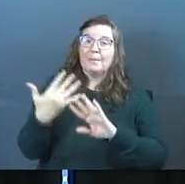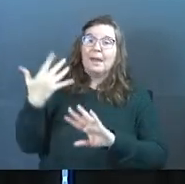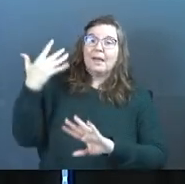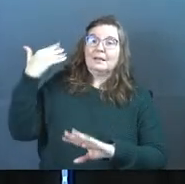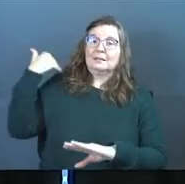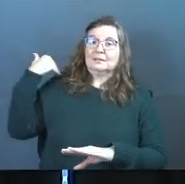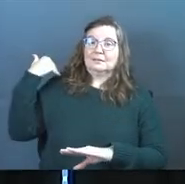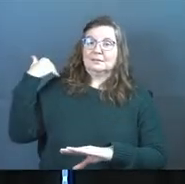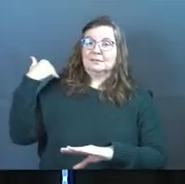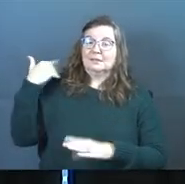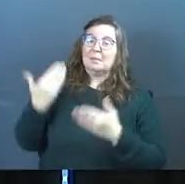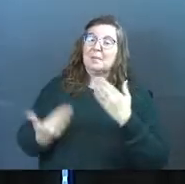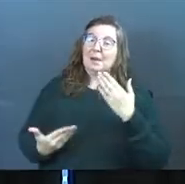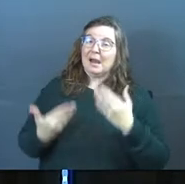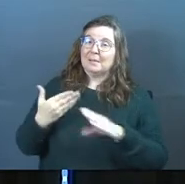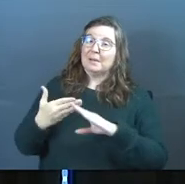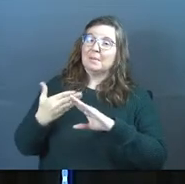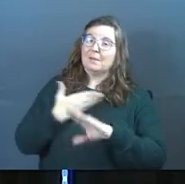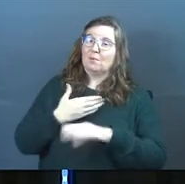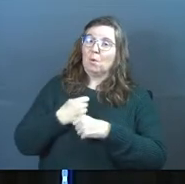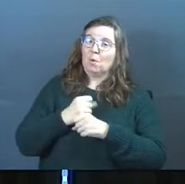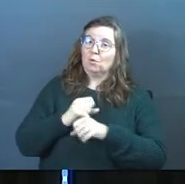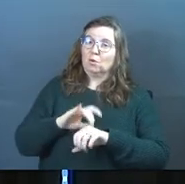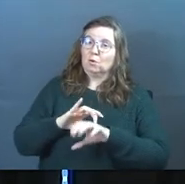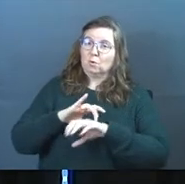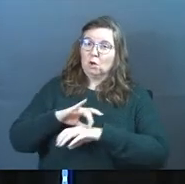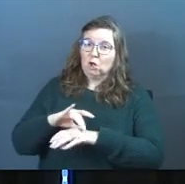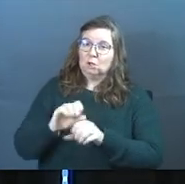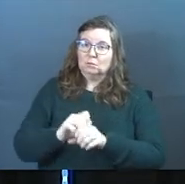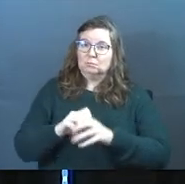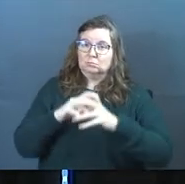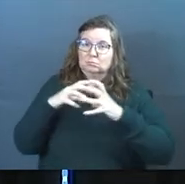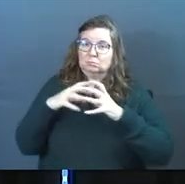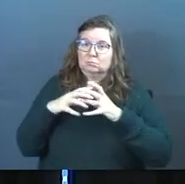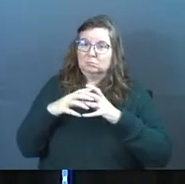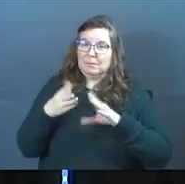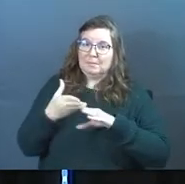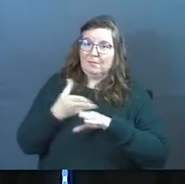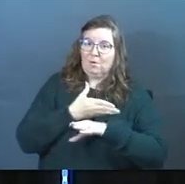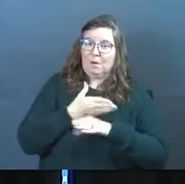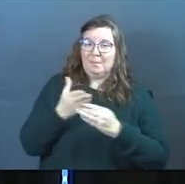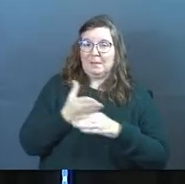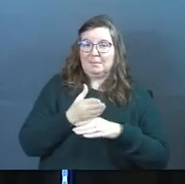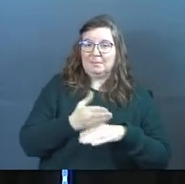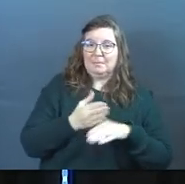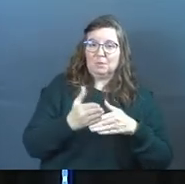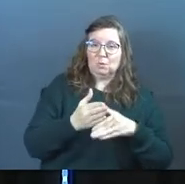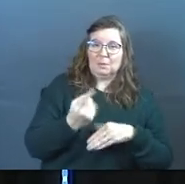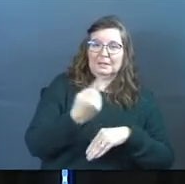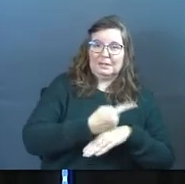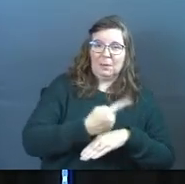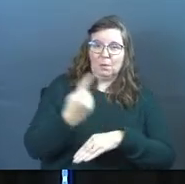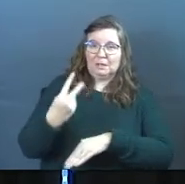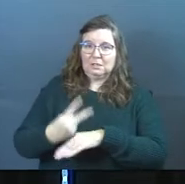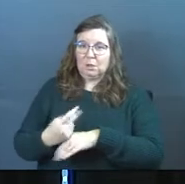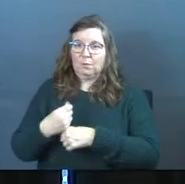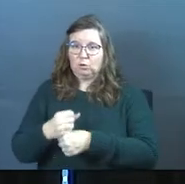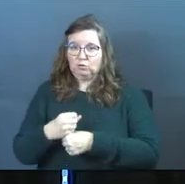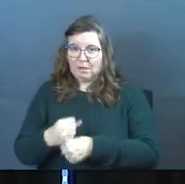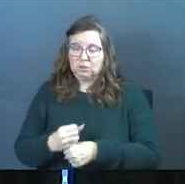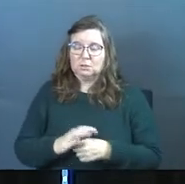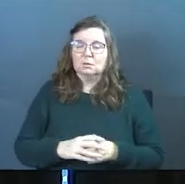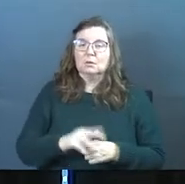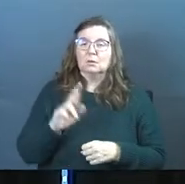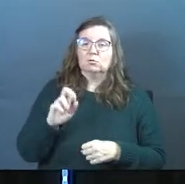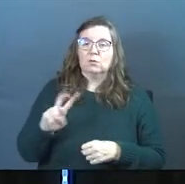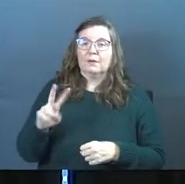past, probably before the creation. Maybe some scholars think it's between day one and day two of the creation. Revelation